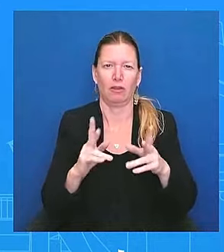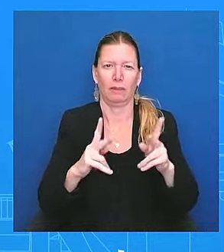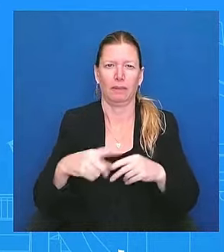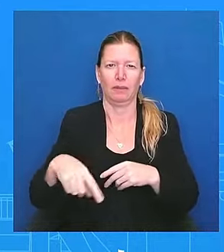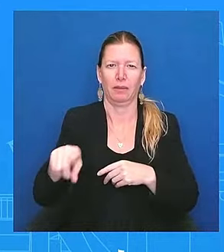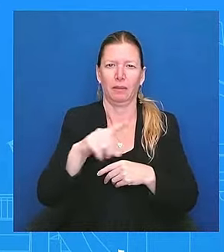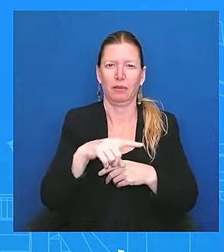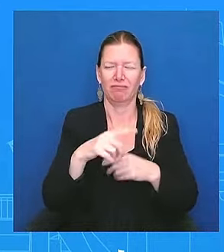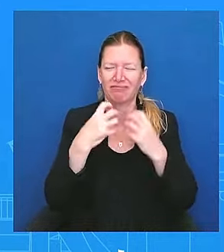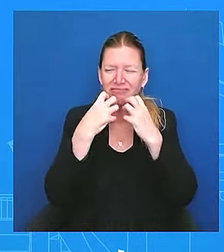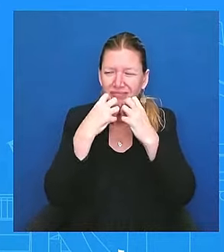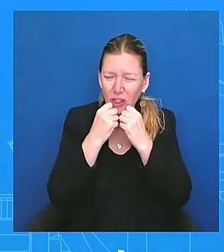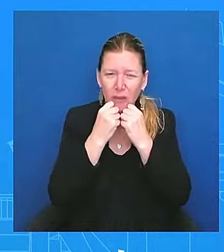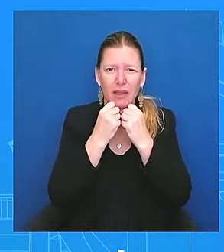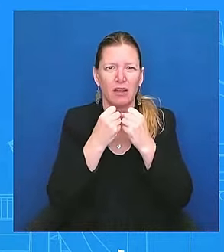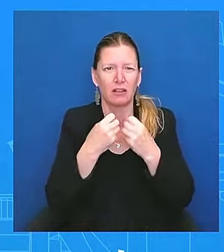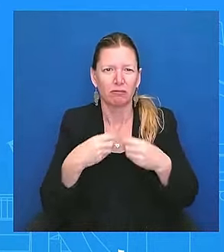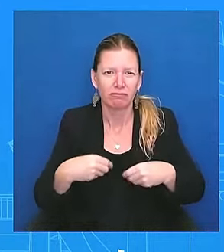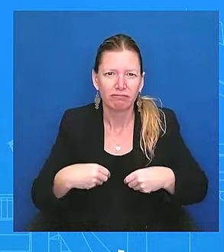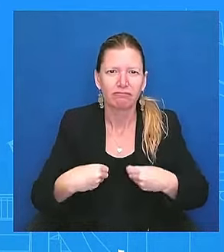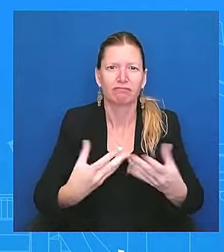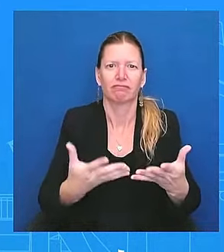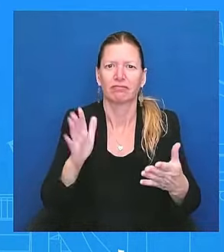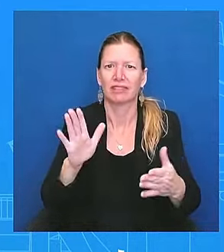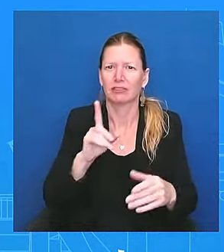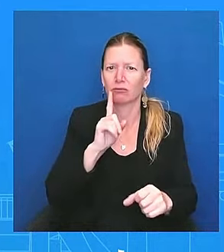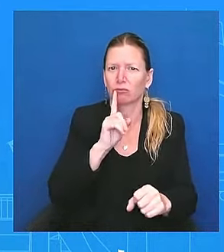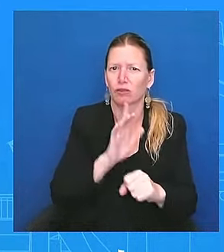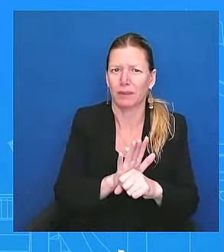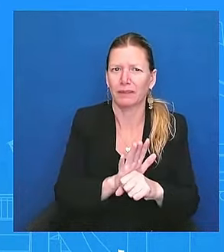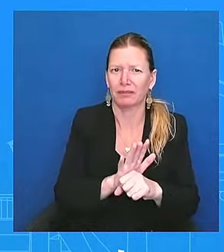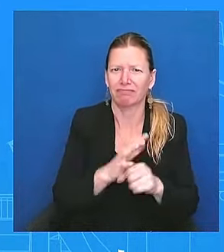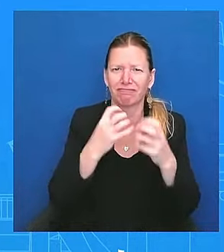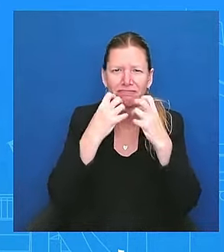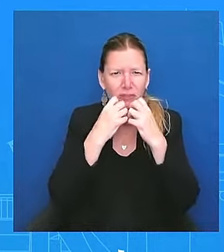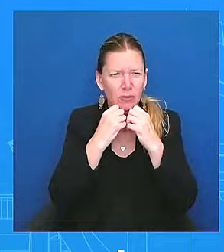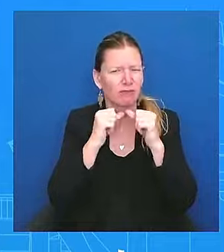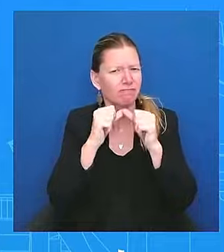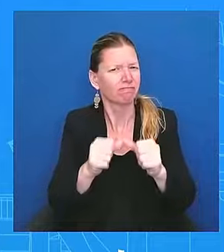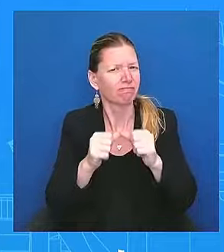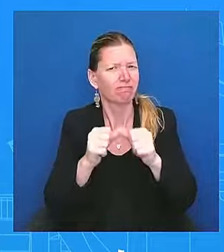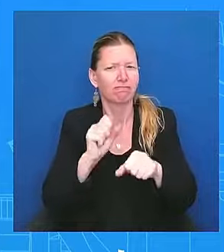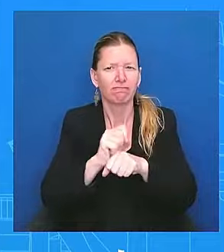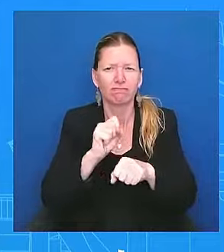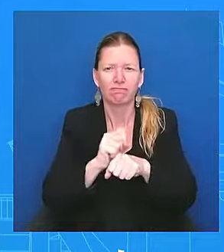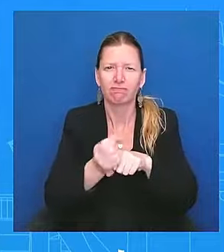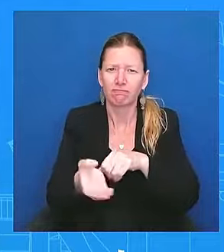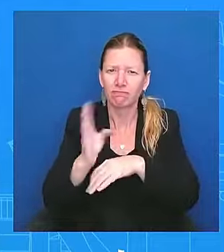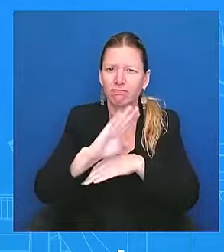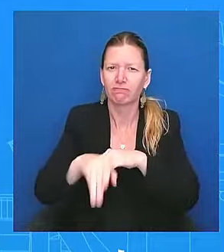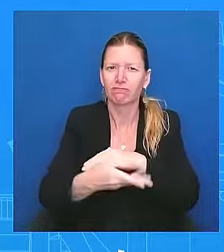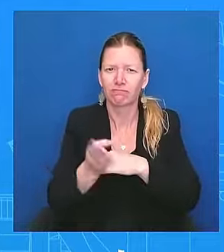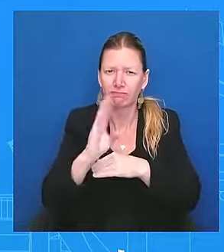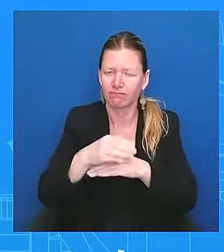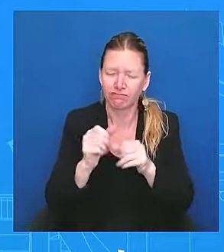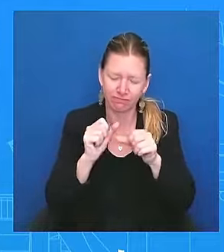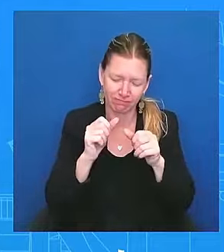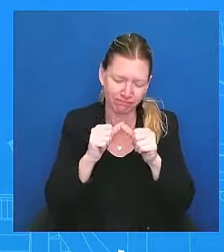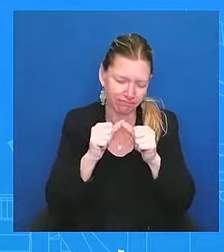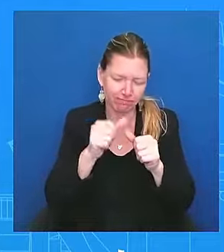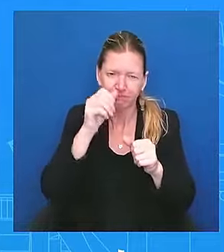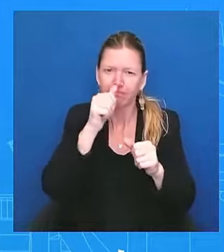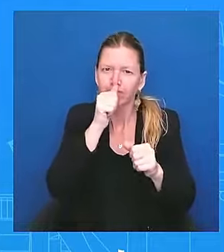day in and day out, you push through. We've all, we've all, we've all do that. Because all these Democrats, you were saying they want to see him.